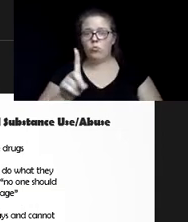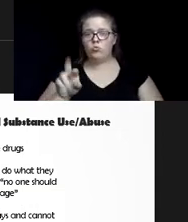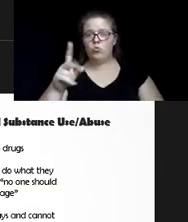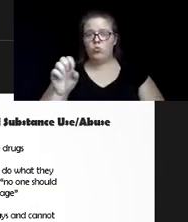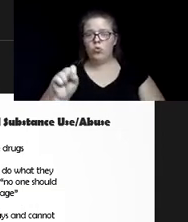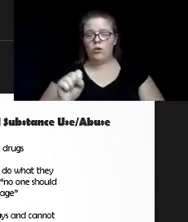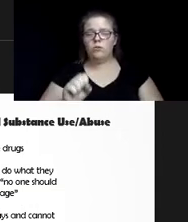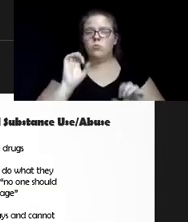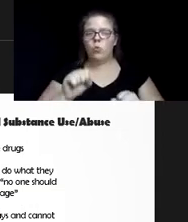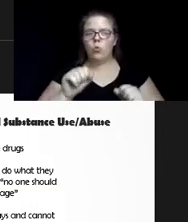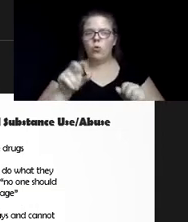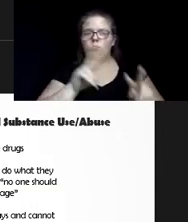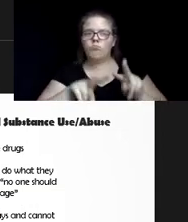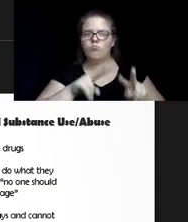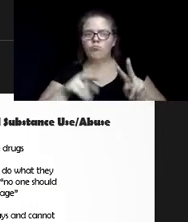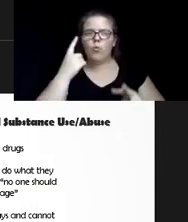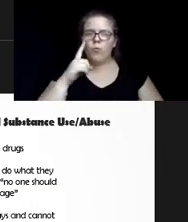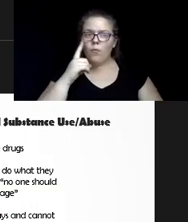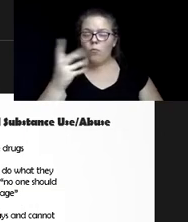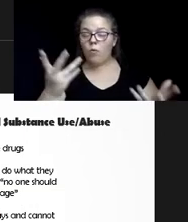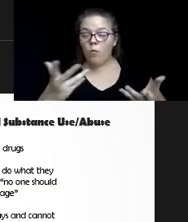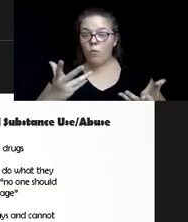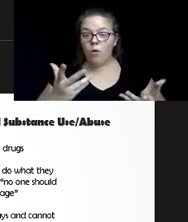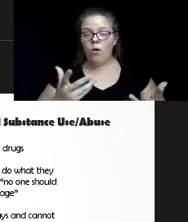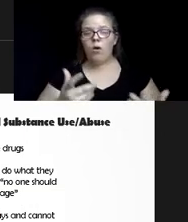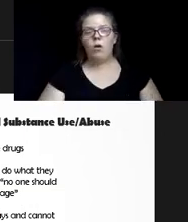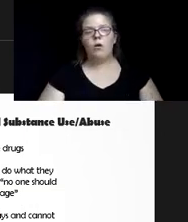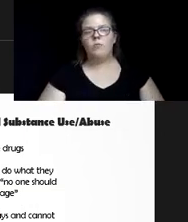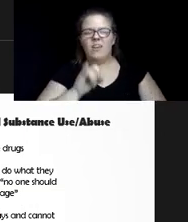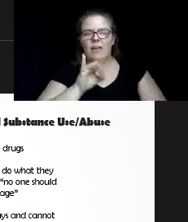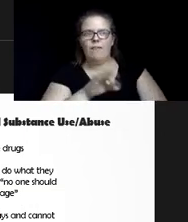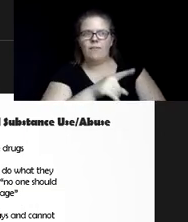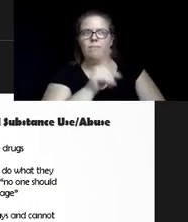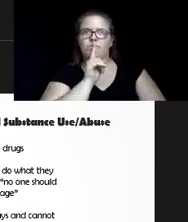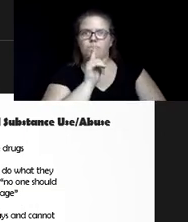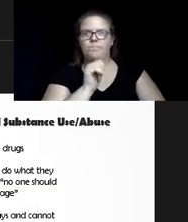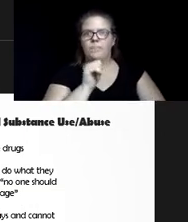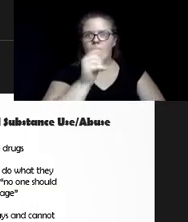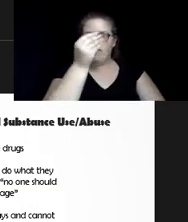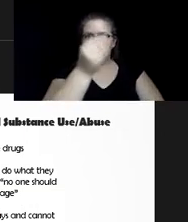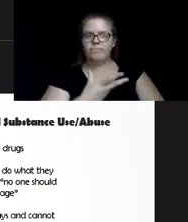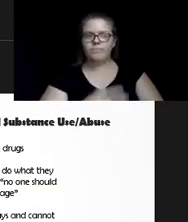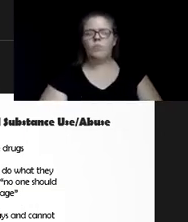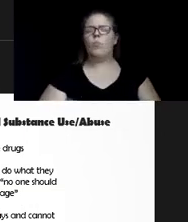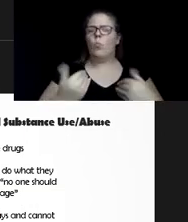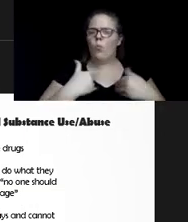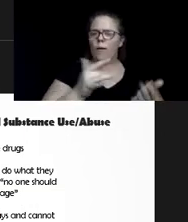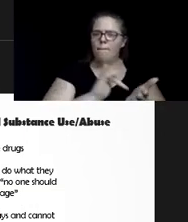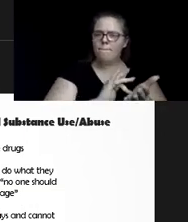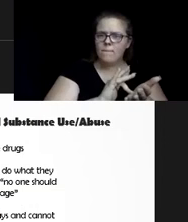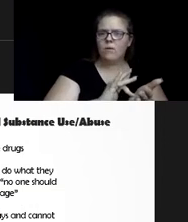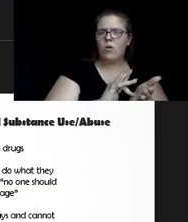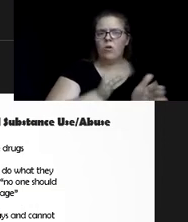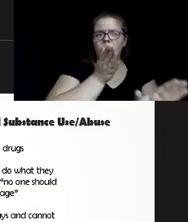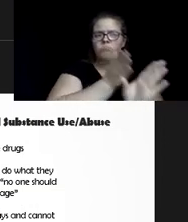maybe start a conversation if they're not revealing to you that they do have a problem? You know, there's definitely some medical signs and psychosocial signs.